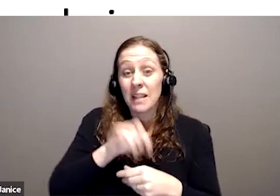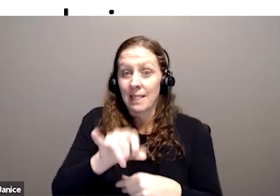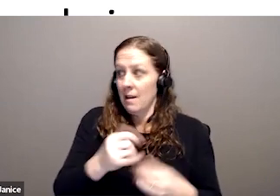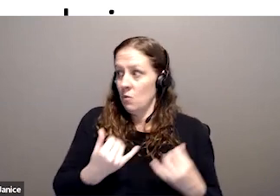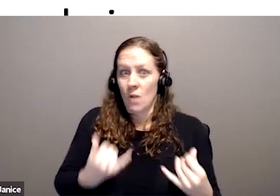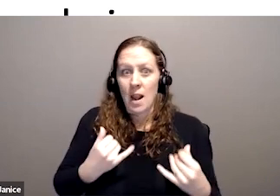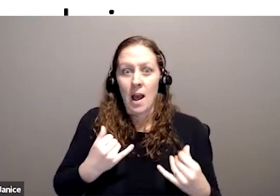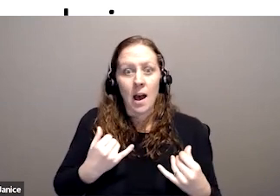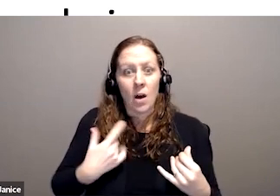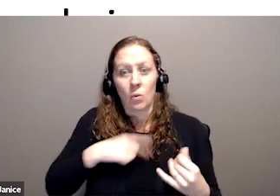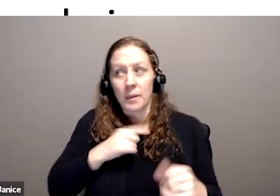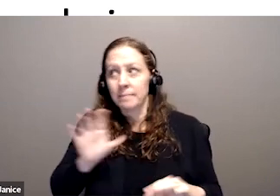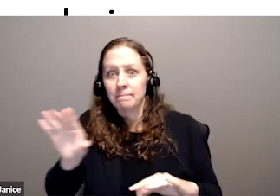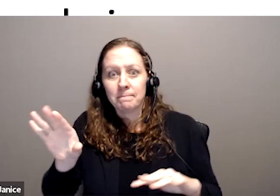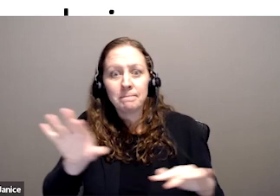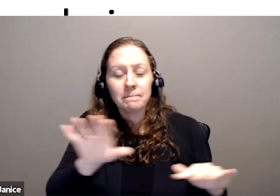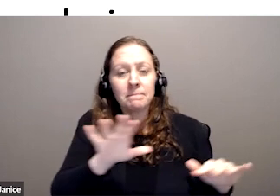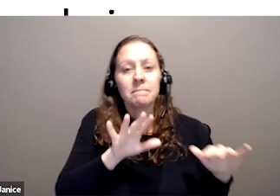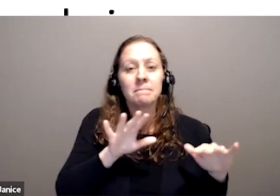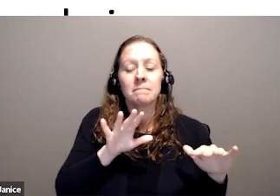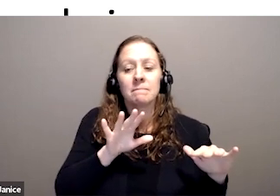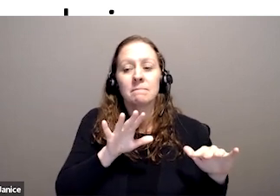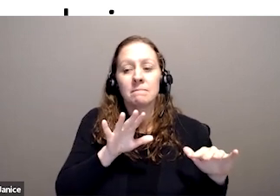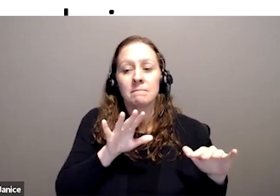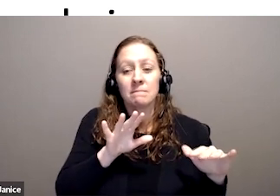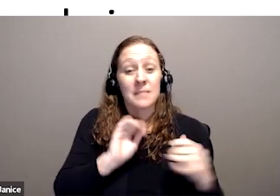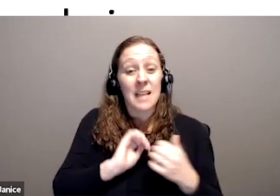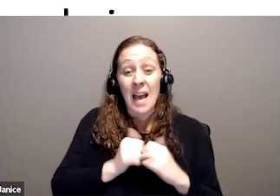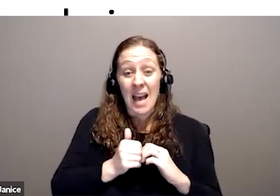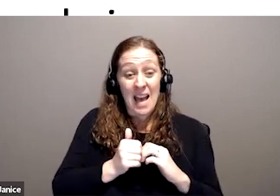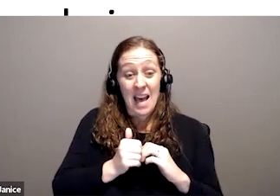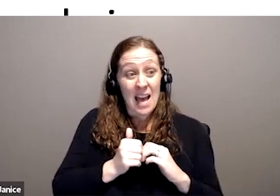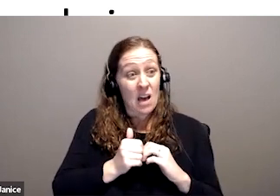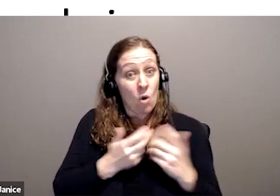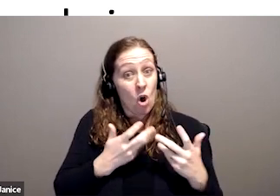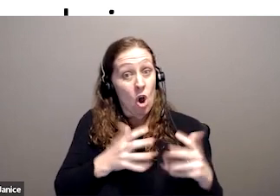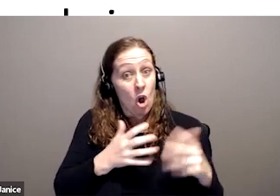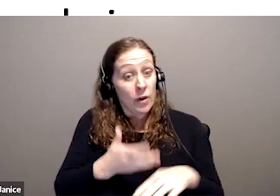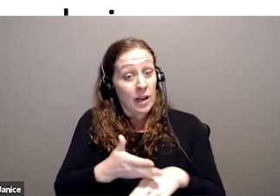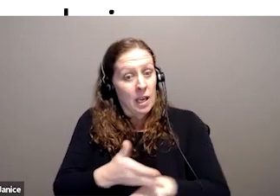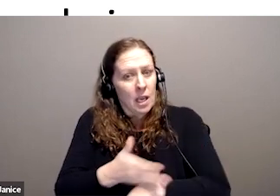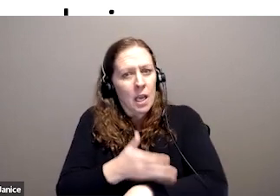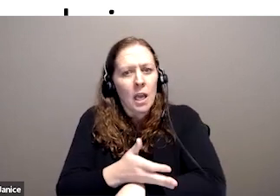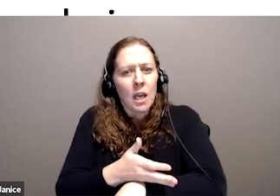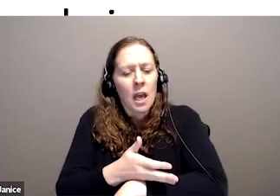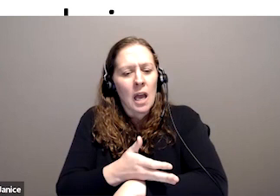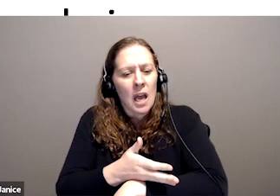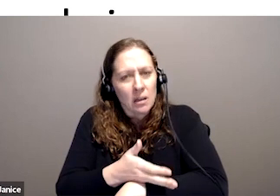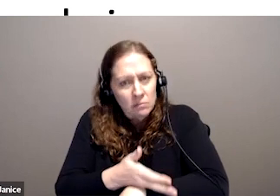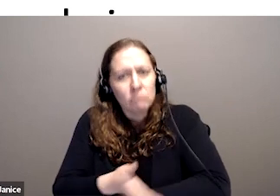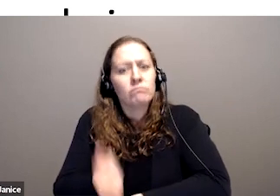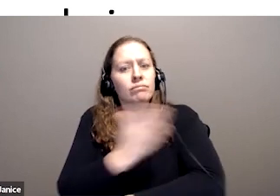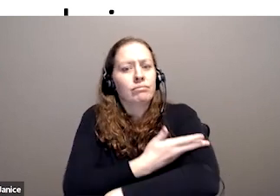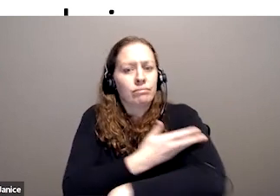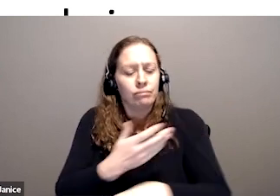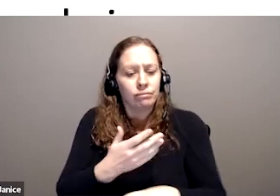for to answer the question how to build on the progress that's been made and to see if we can advance it